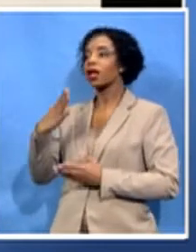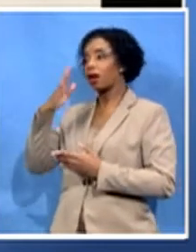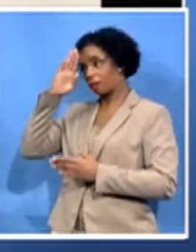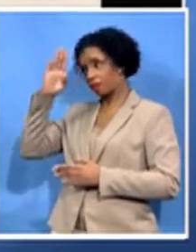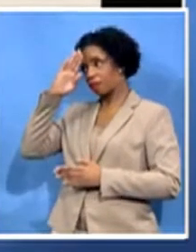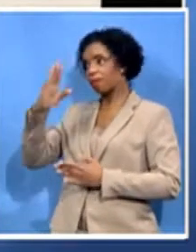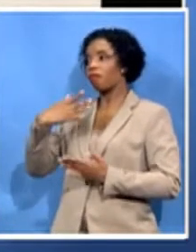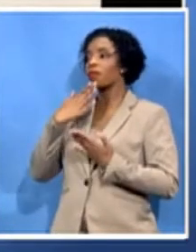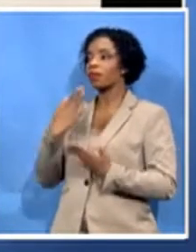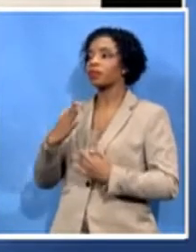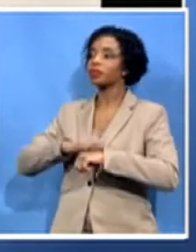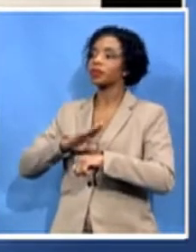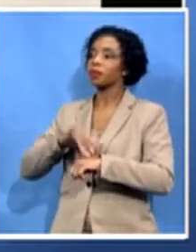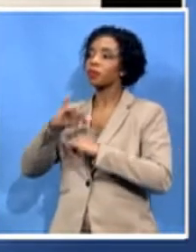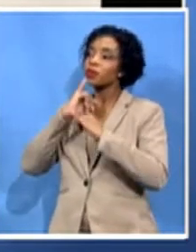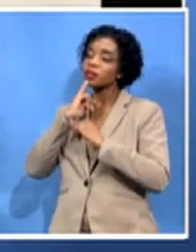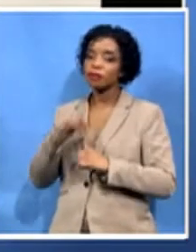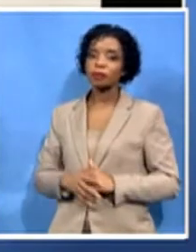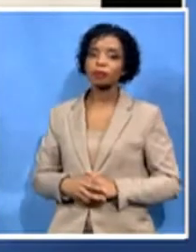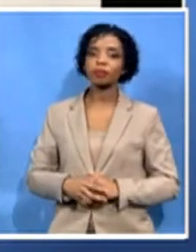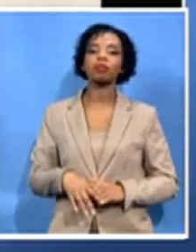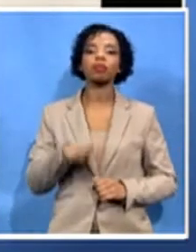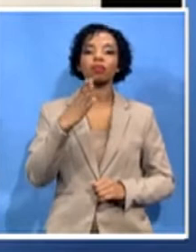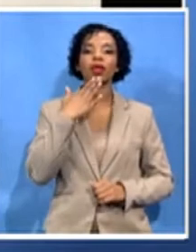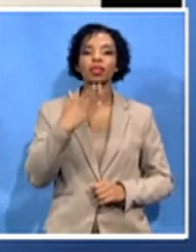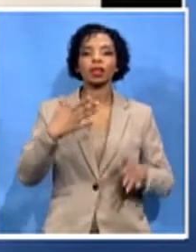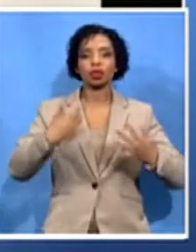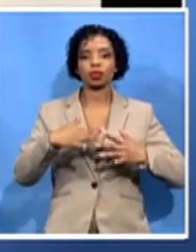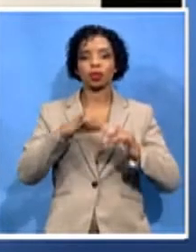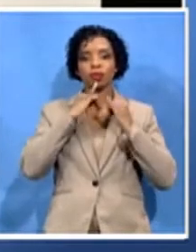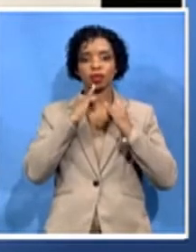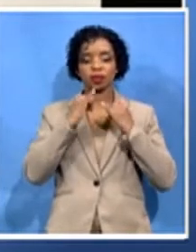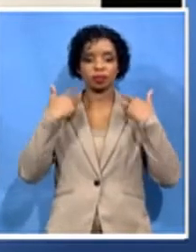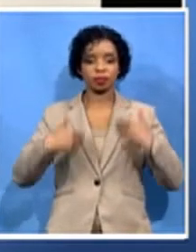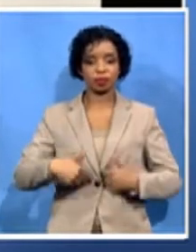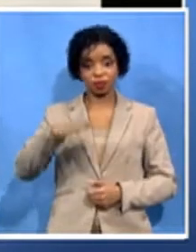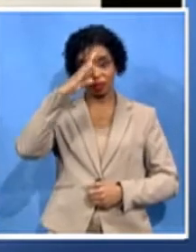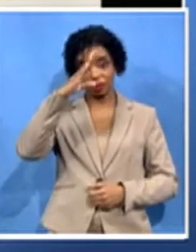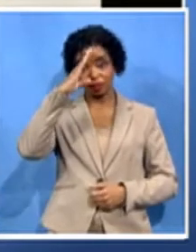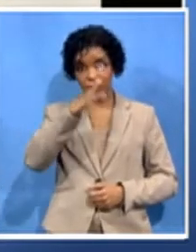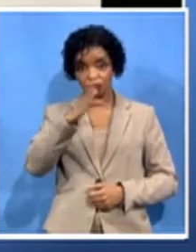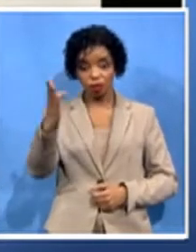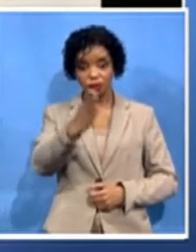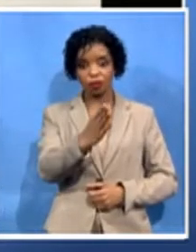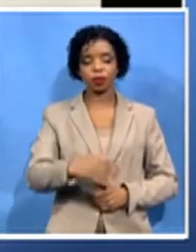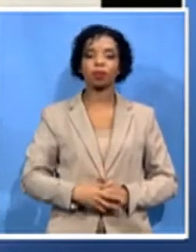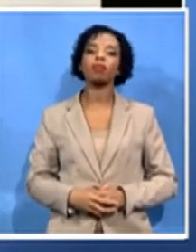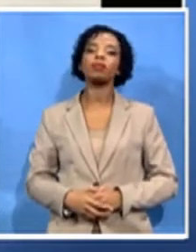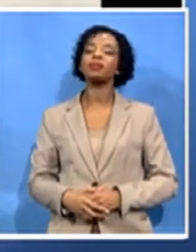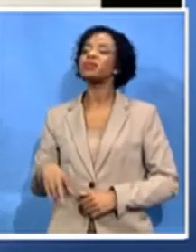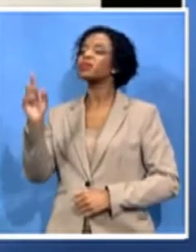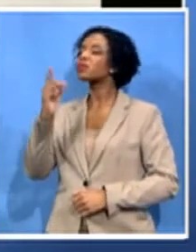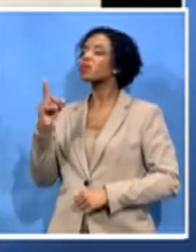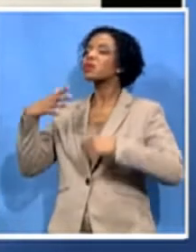Thank you so much for having me on the show and good day to all of you. What's the greatest lesson learned from Mlaba's time in the struggle?